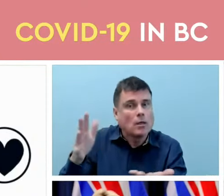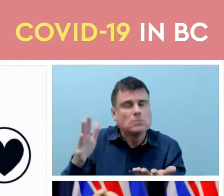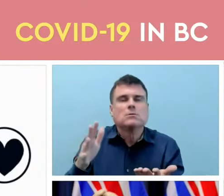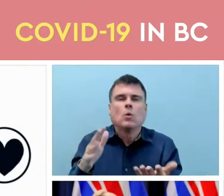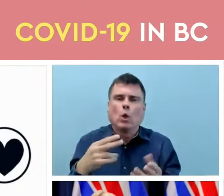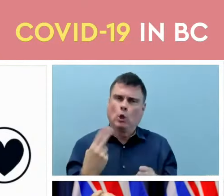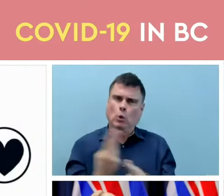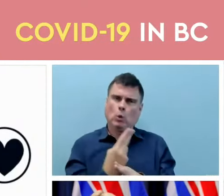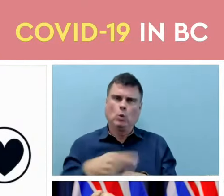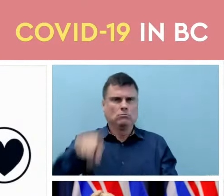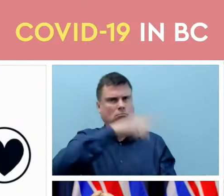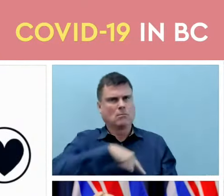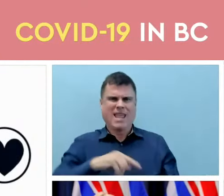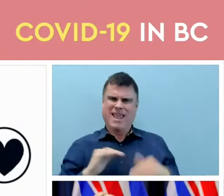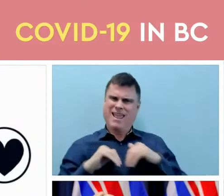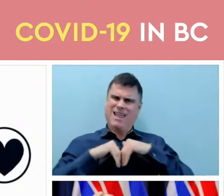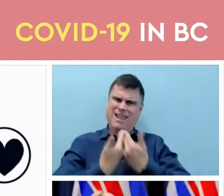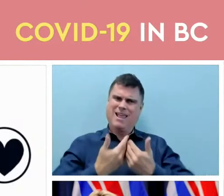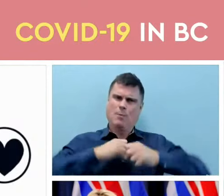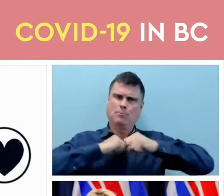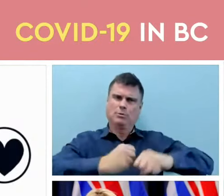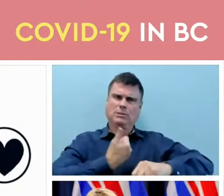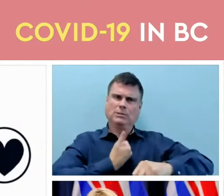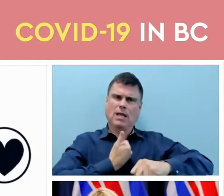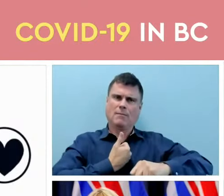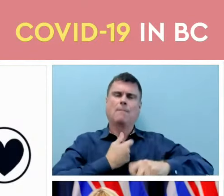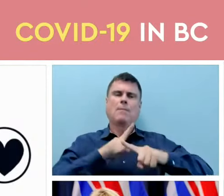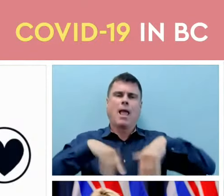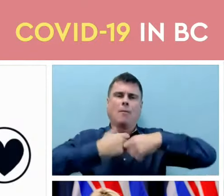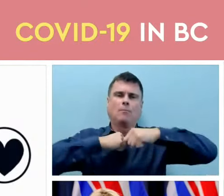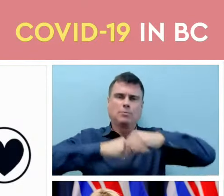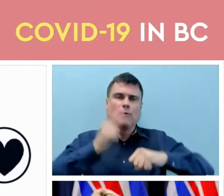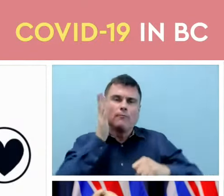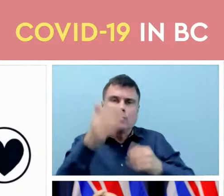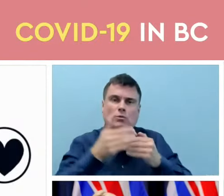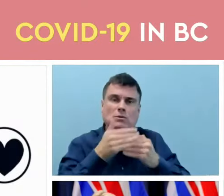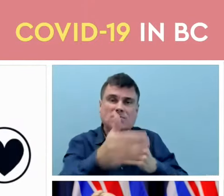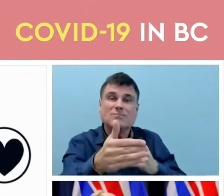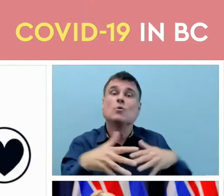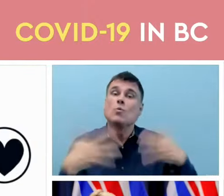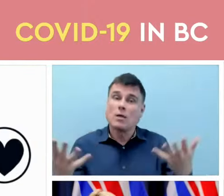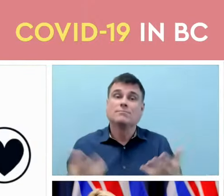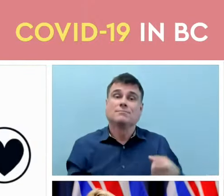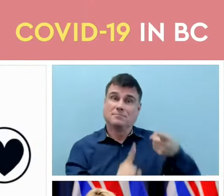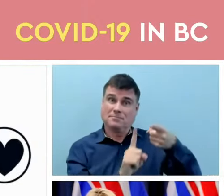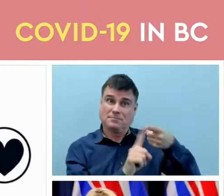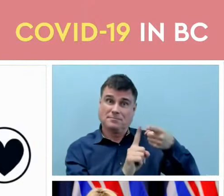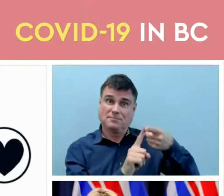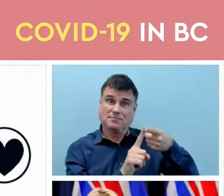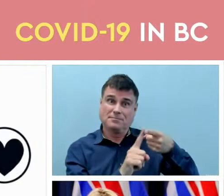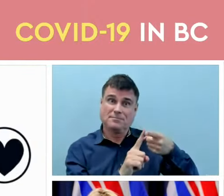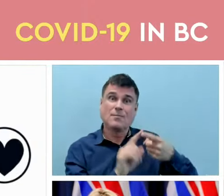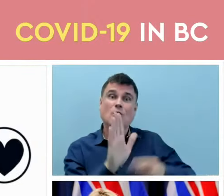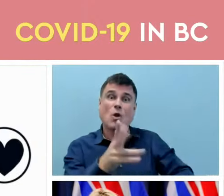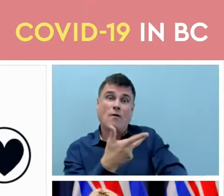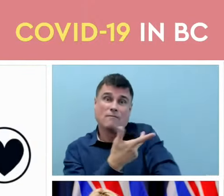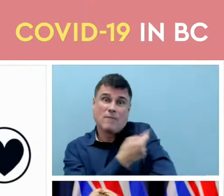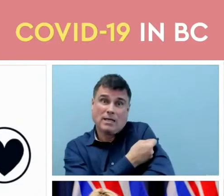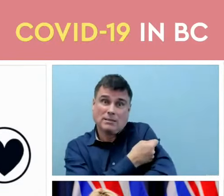future as well. These good habits include the importance of keeping up-to-date on our vaccination.